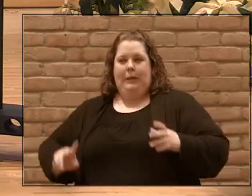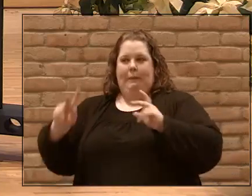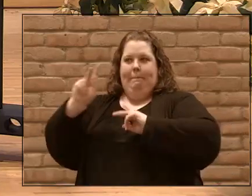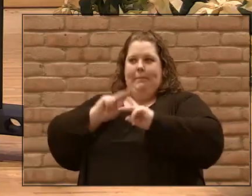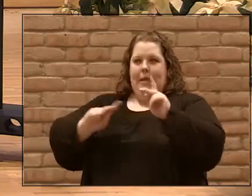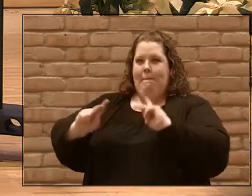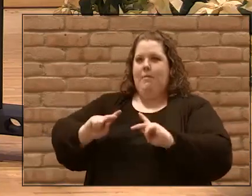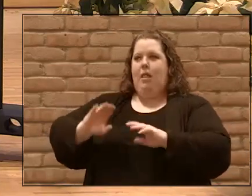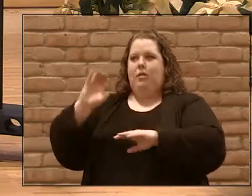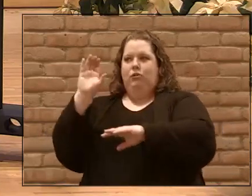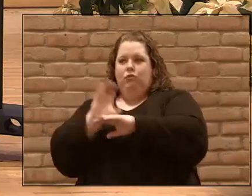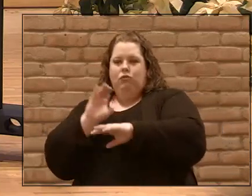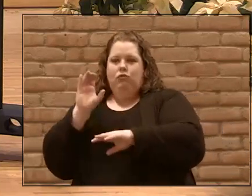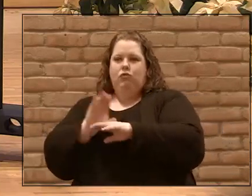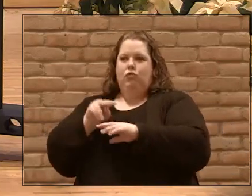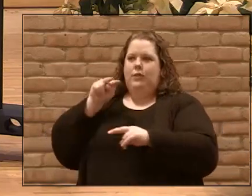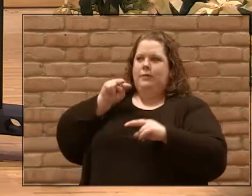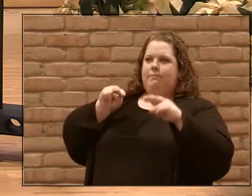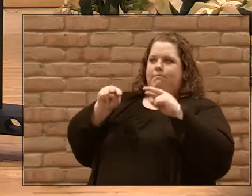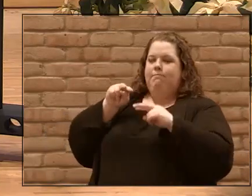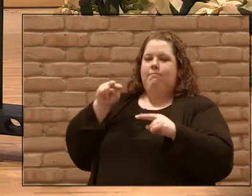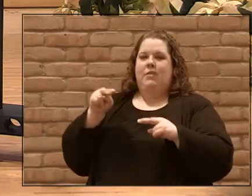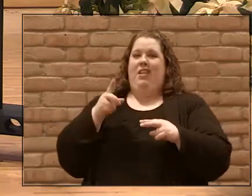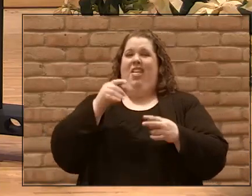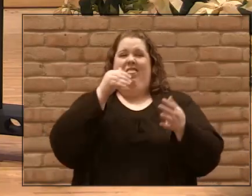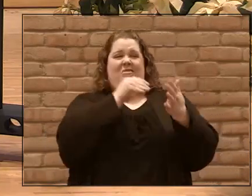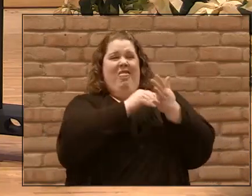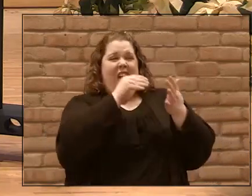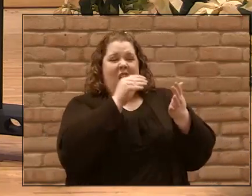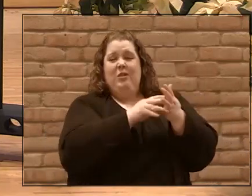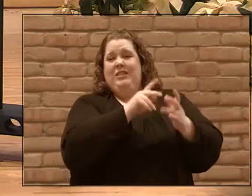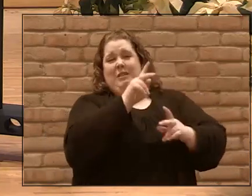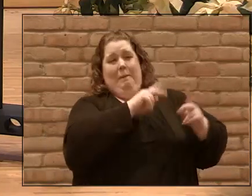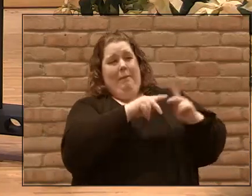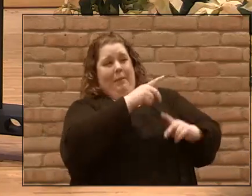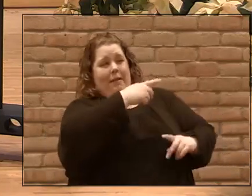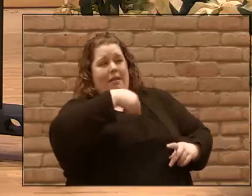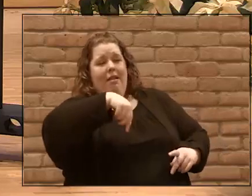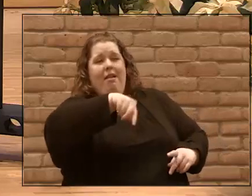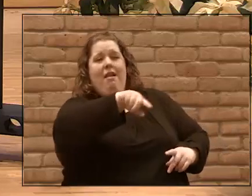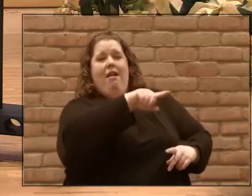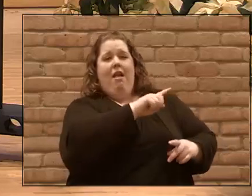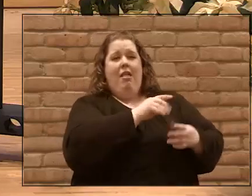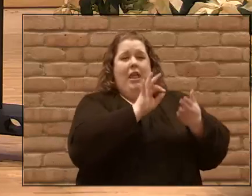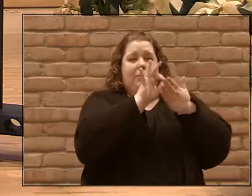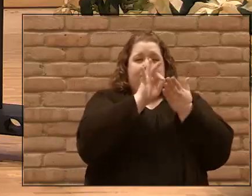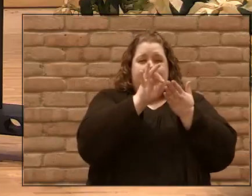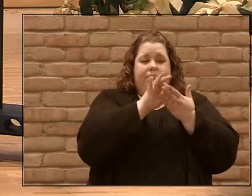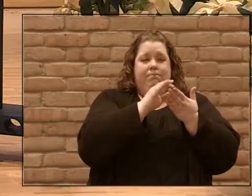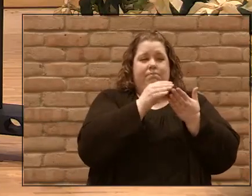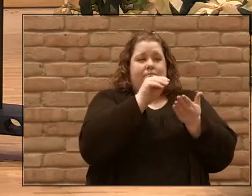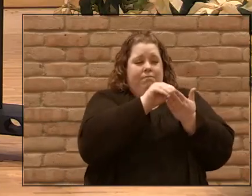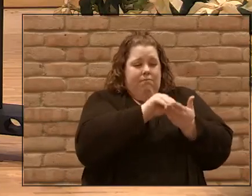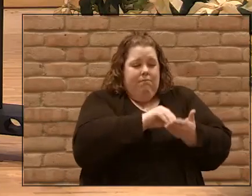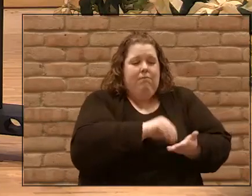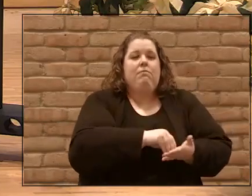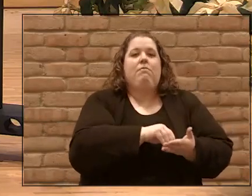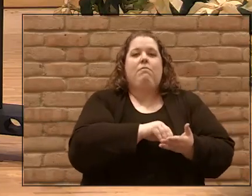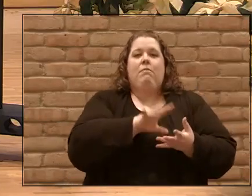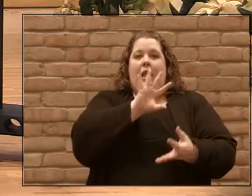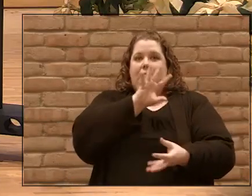from, you know, thousands of millennials, their experience with Christians in the church. And when they put it all together in this book,